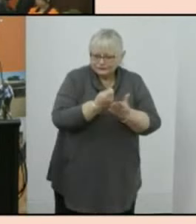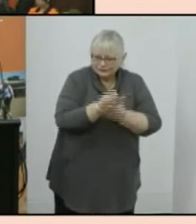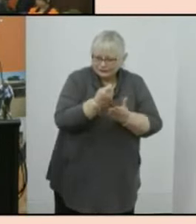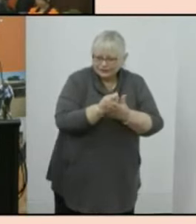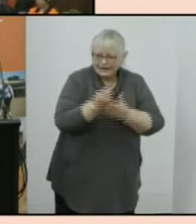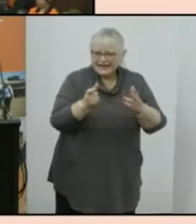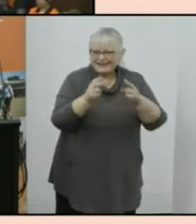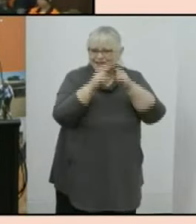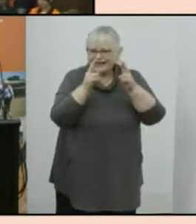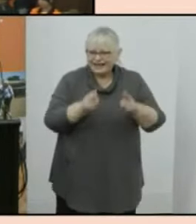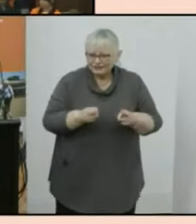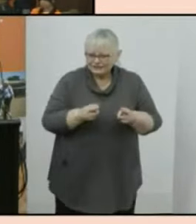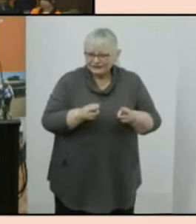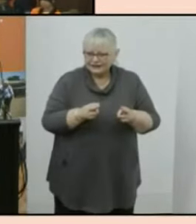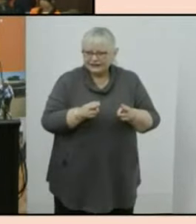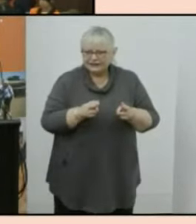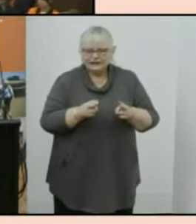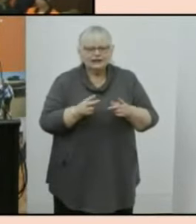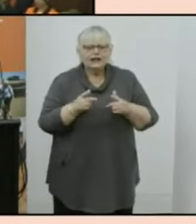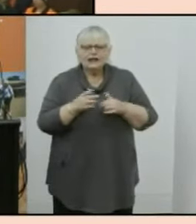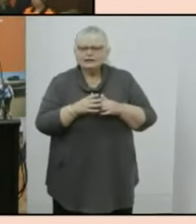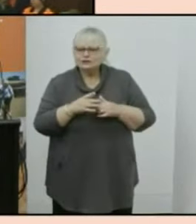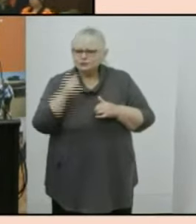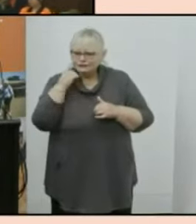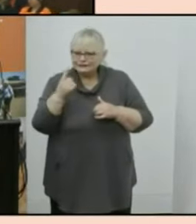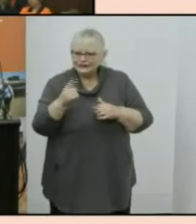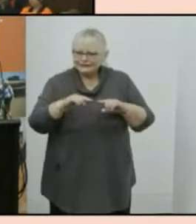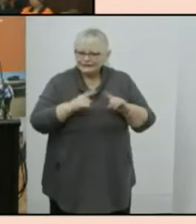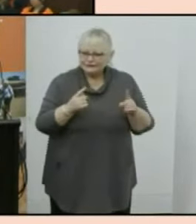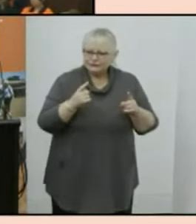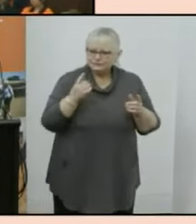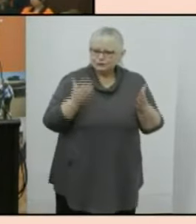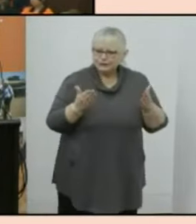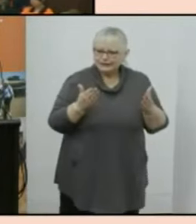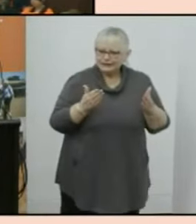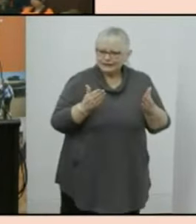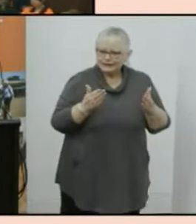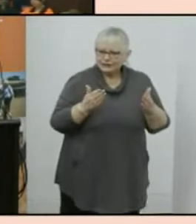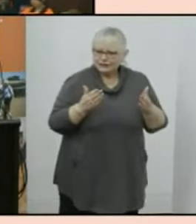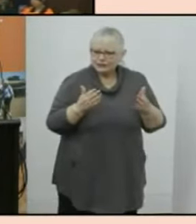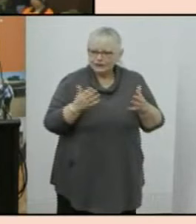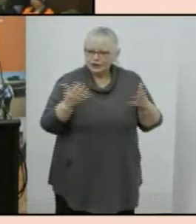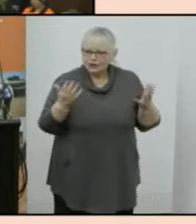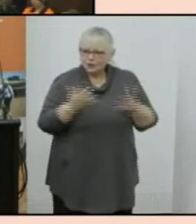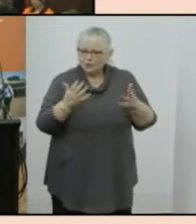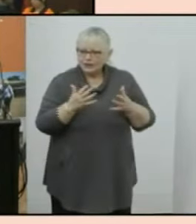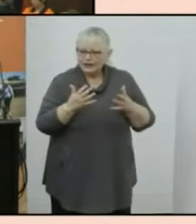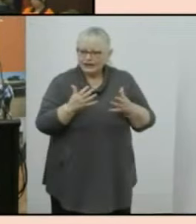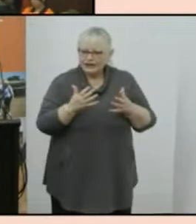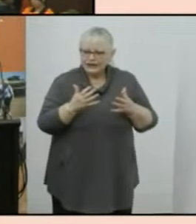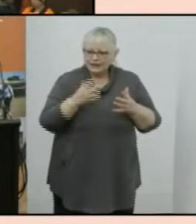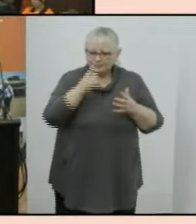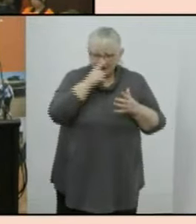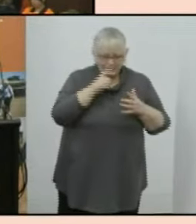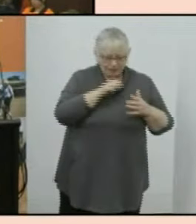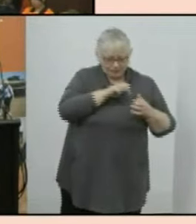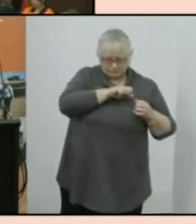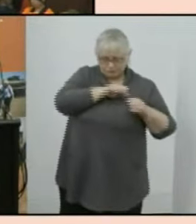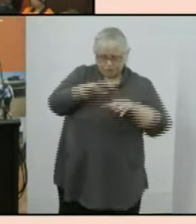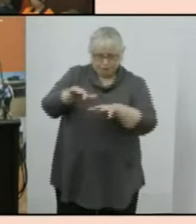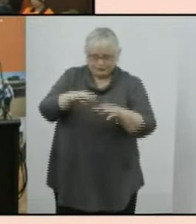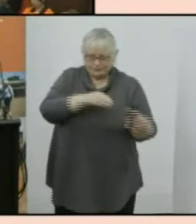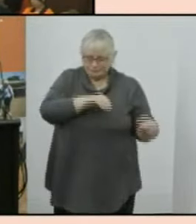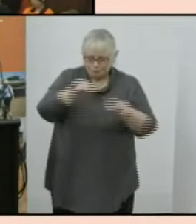between i think i have a migration to parts of the country